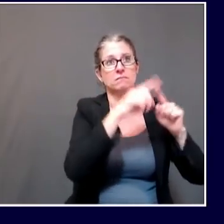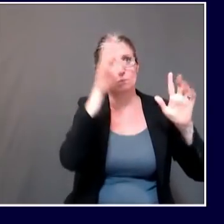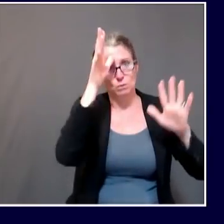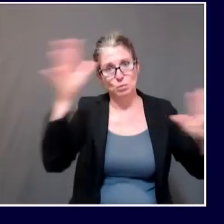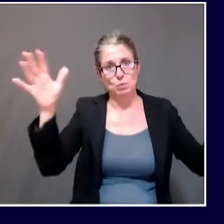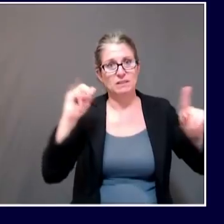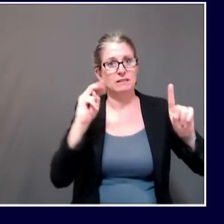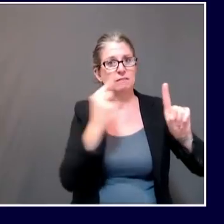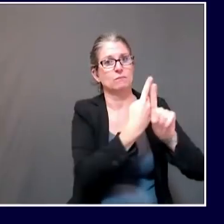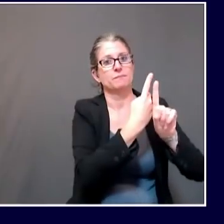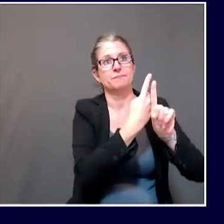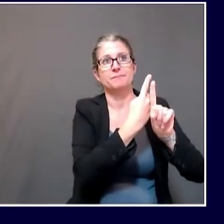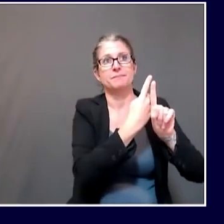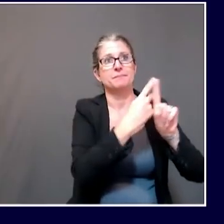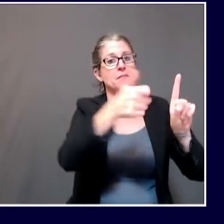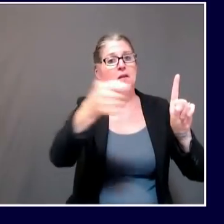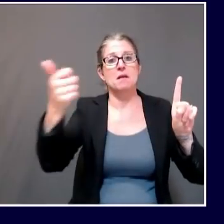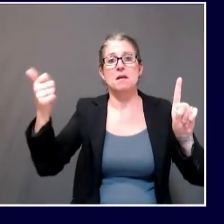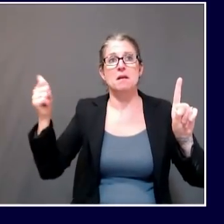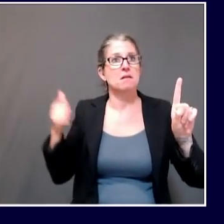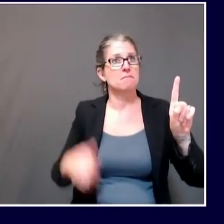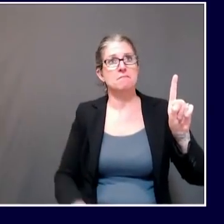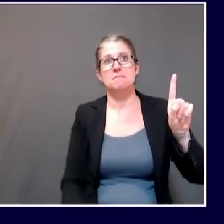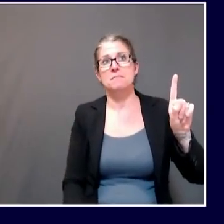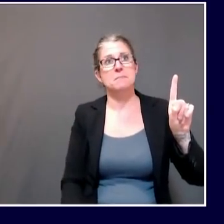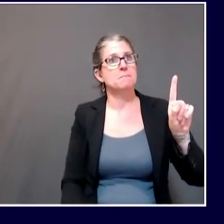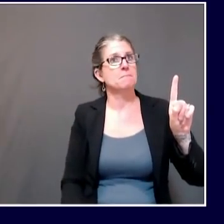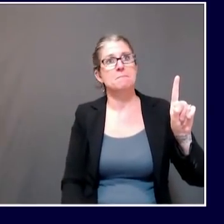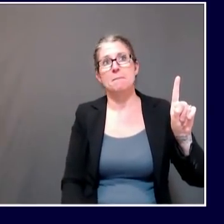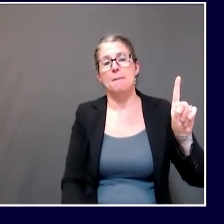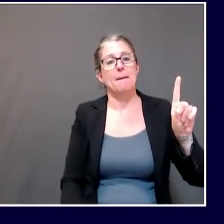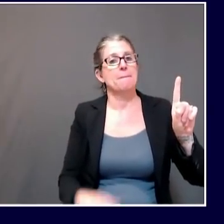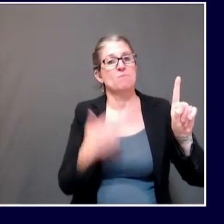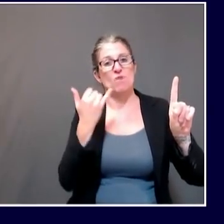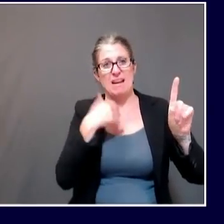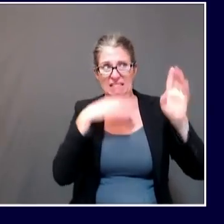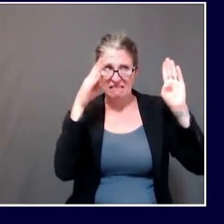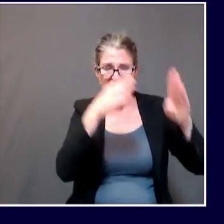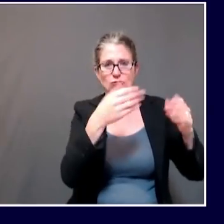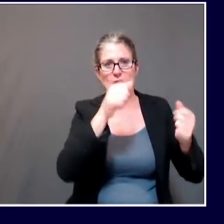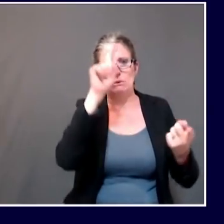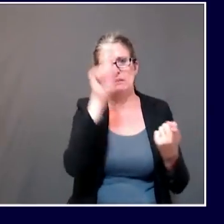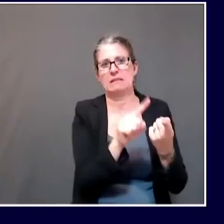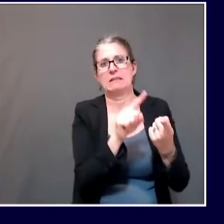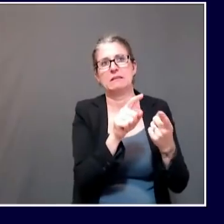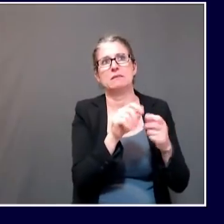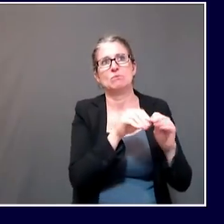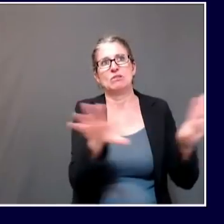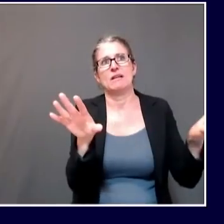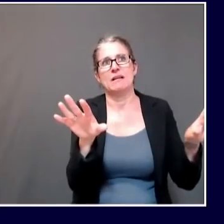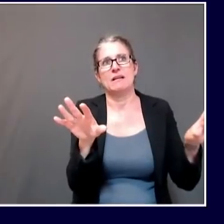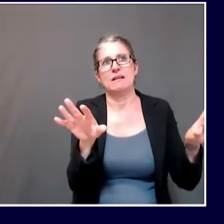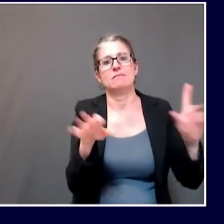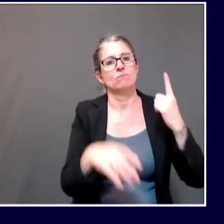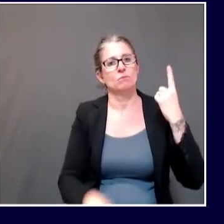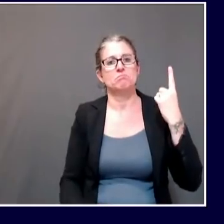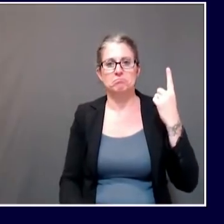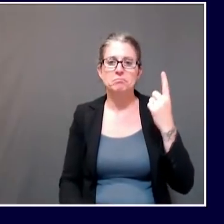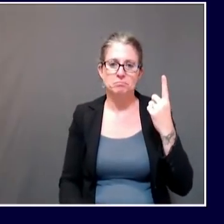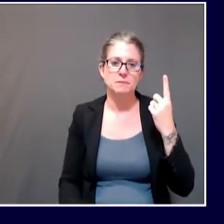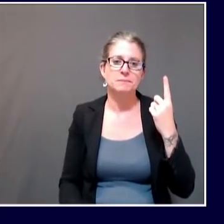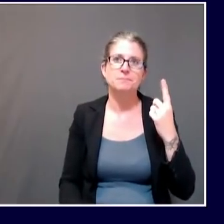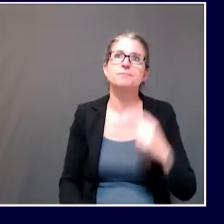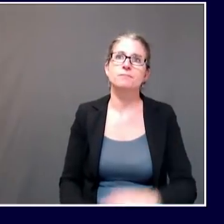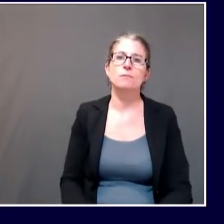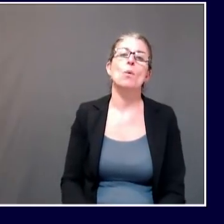We're looking at other avenues, but that's the one that we've undertaken thus far. Okay. Thank you, Dr. Shah. Going to go